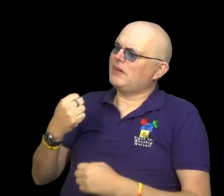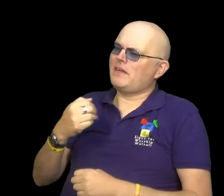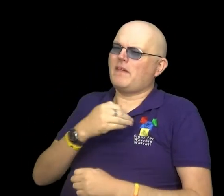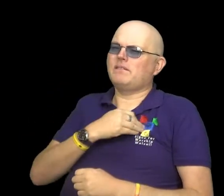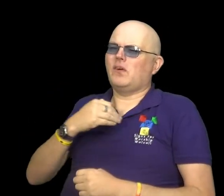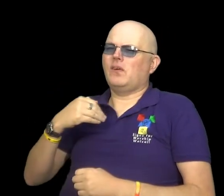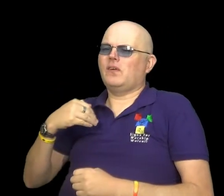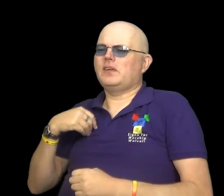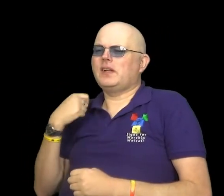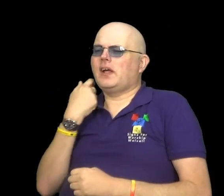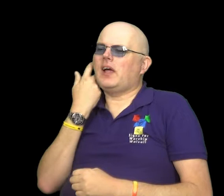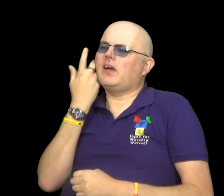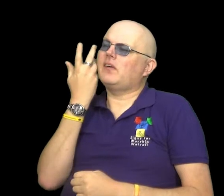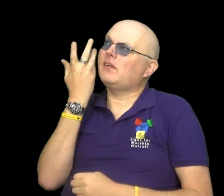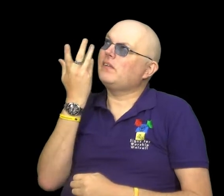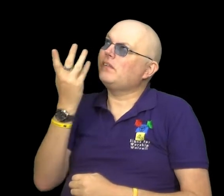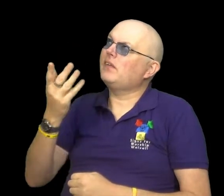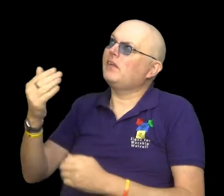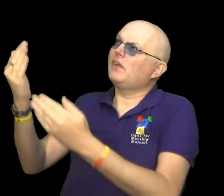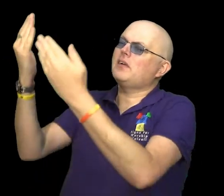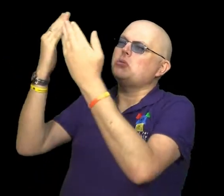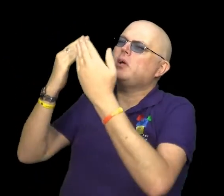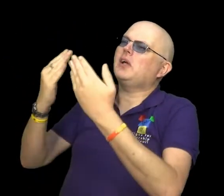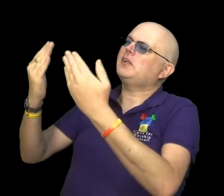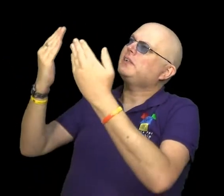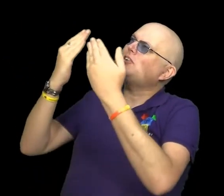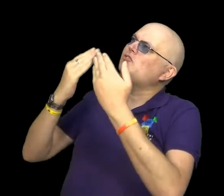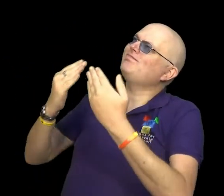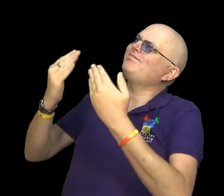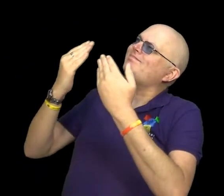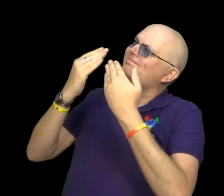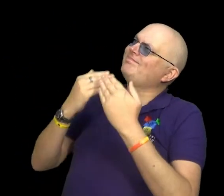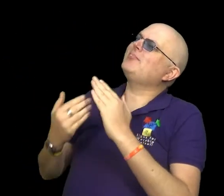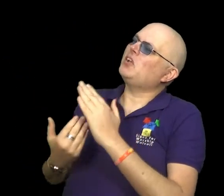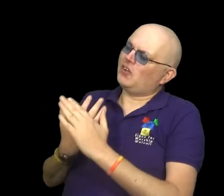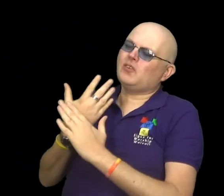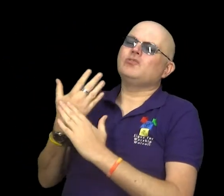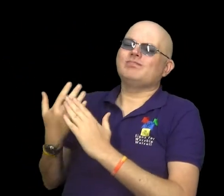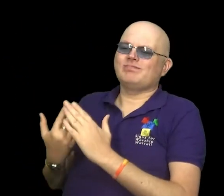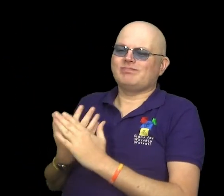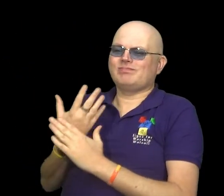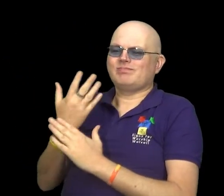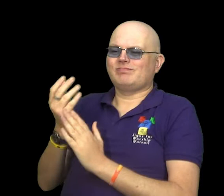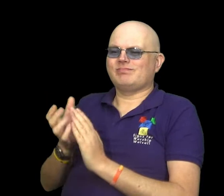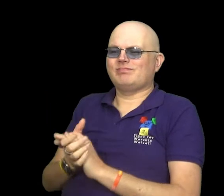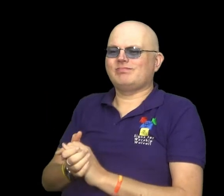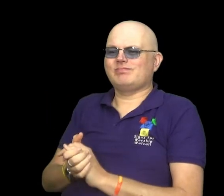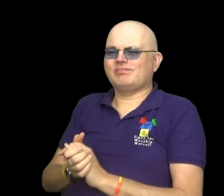Morning by morning new mercies I see.